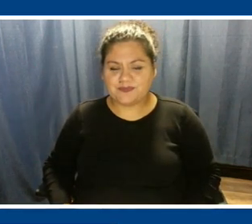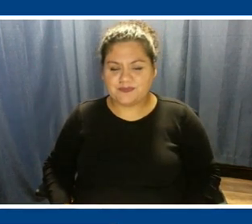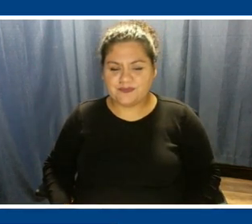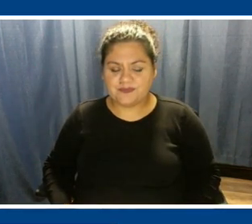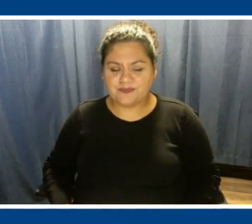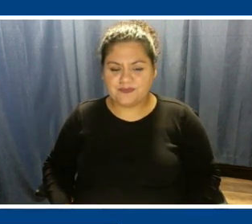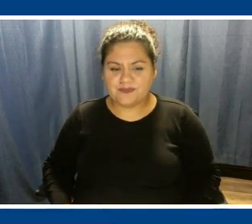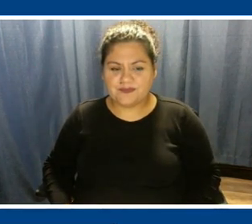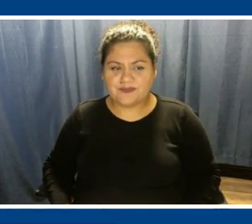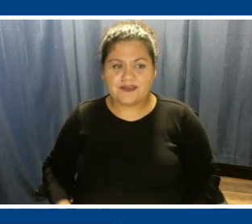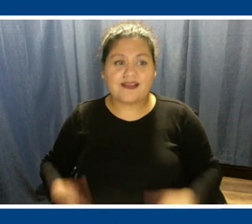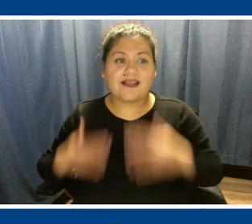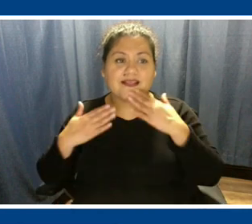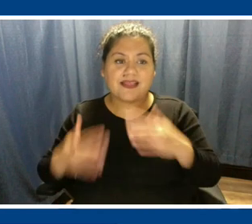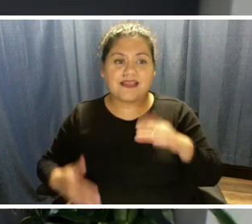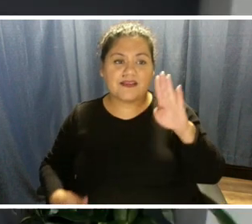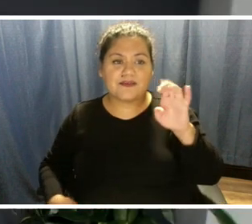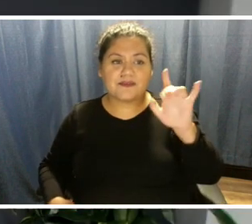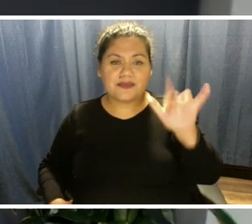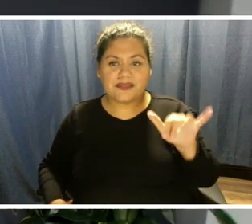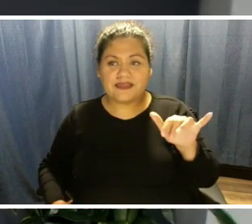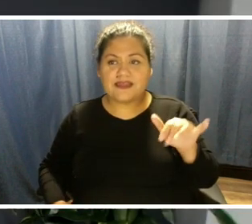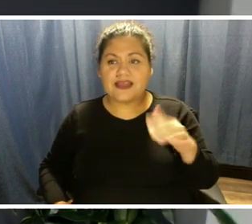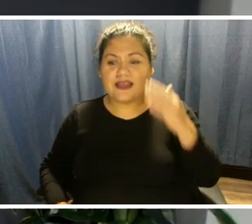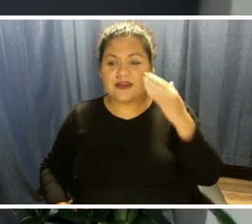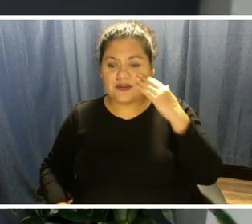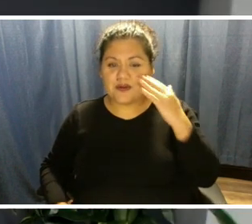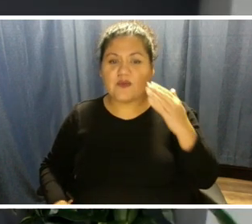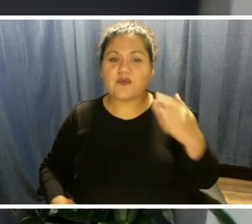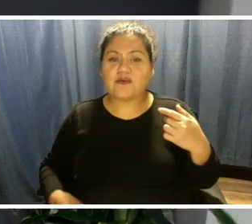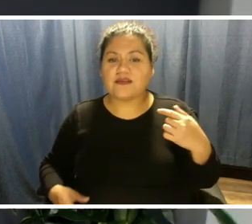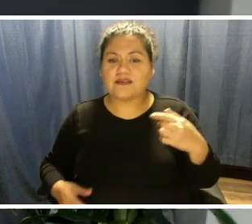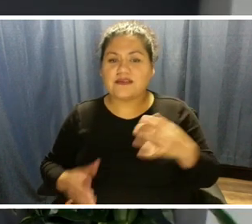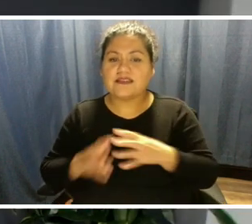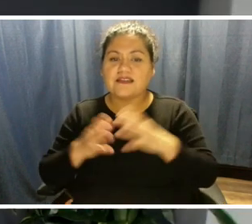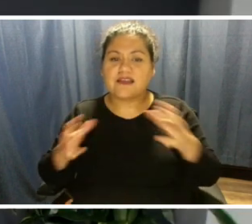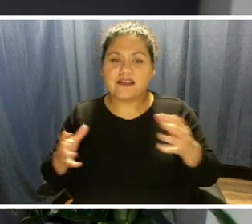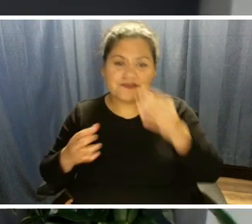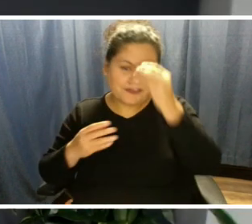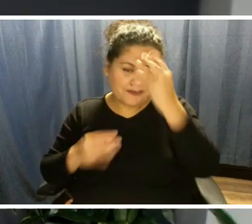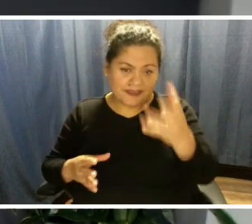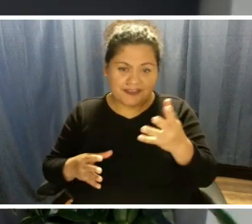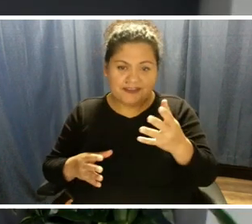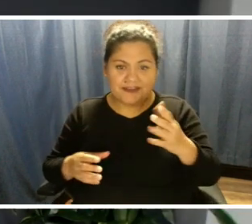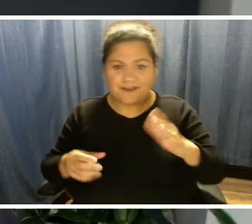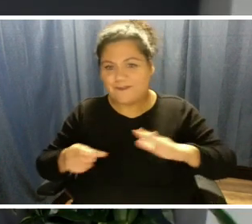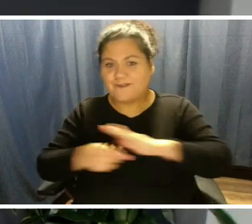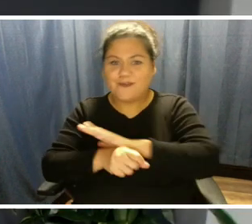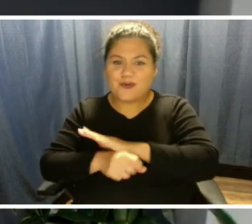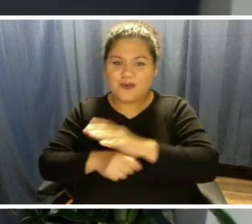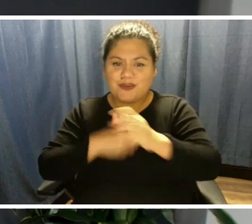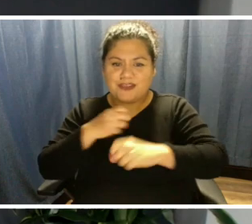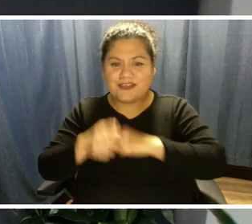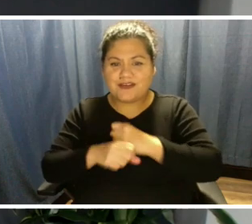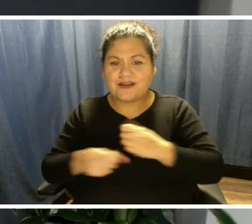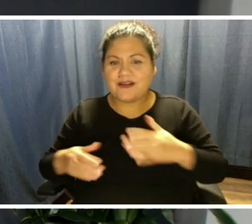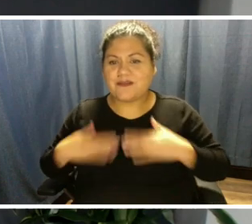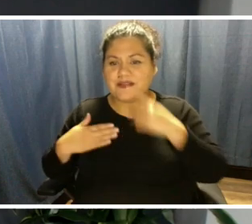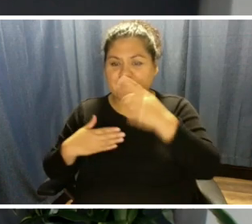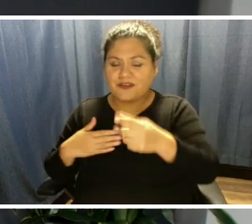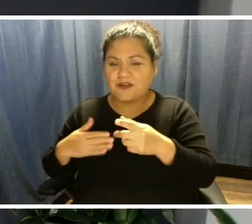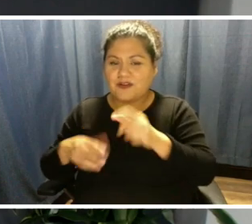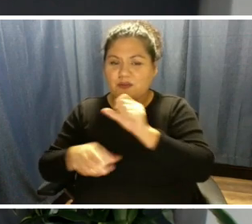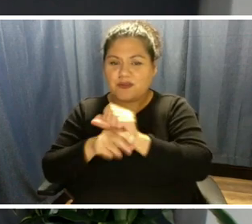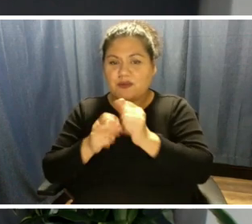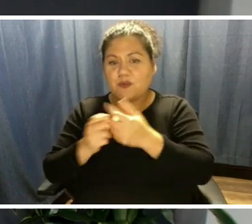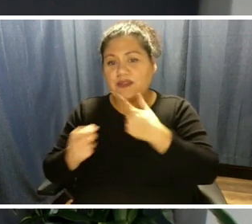Thank you, Benny. And I know it's been a very information-filled year and we're glad you all are on the line with us. just as